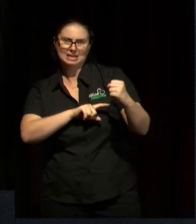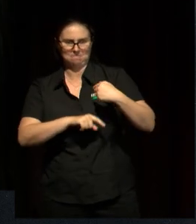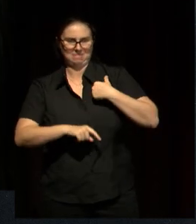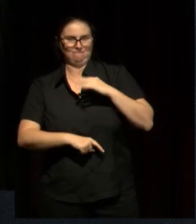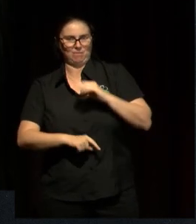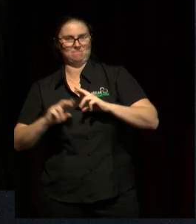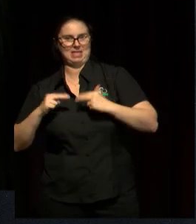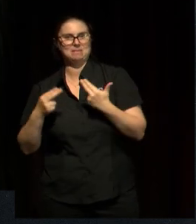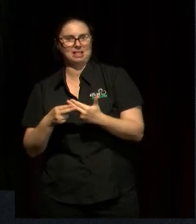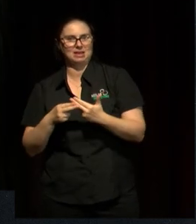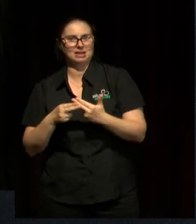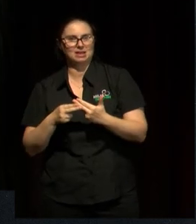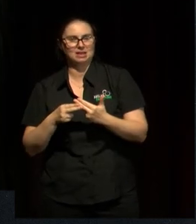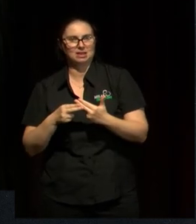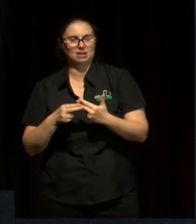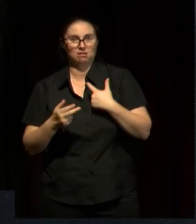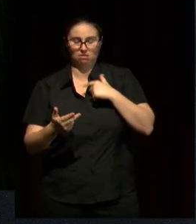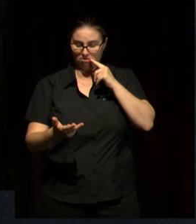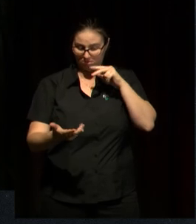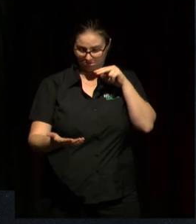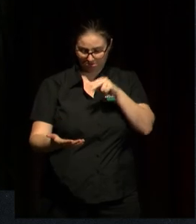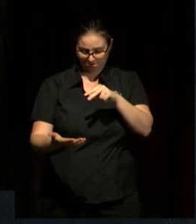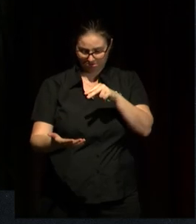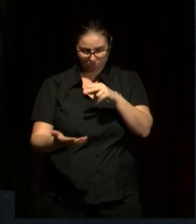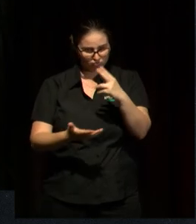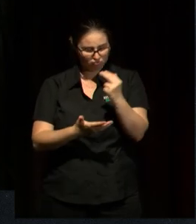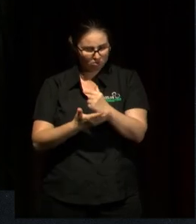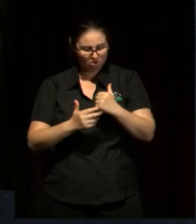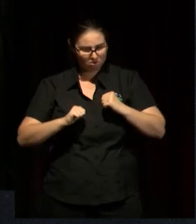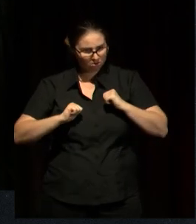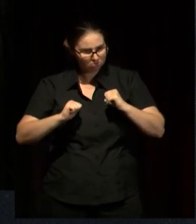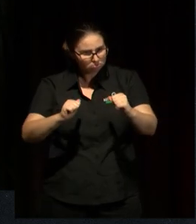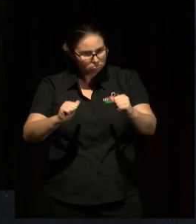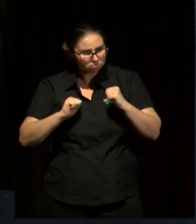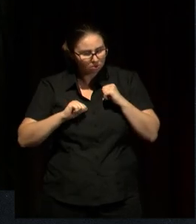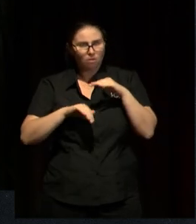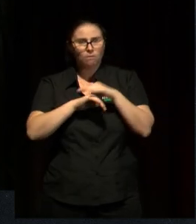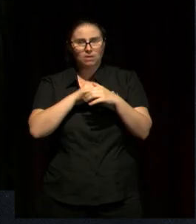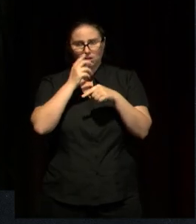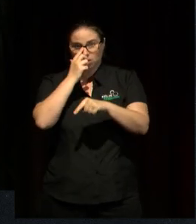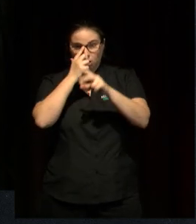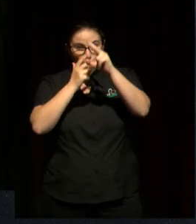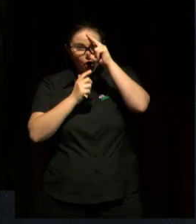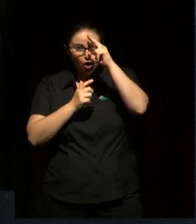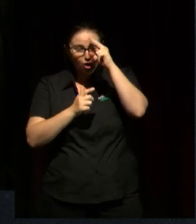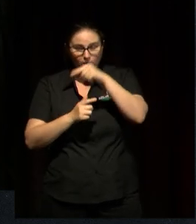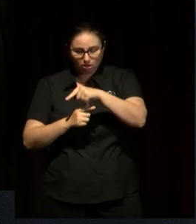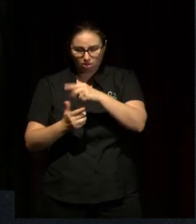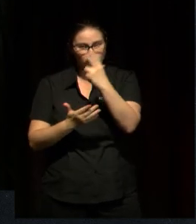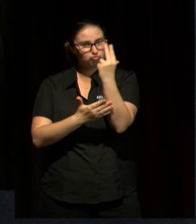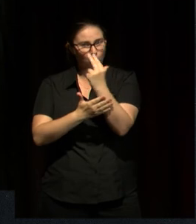at the revelation that the girl had made. And I